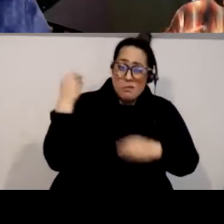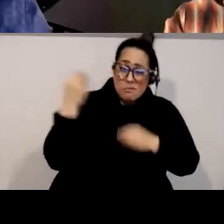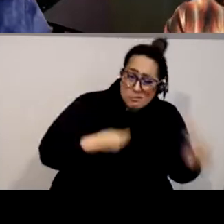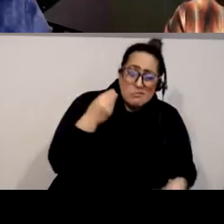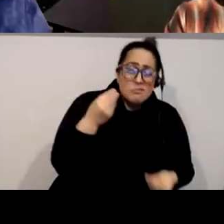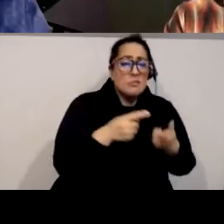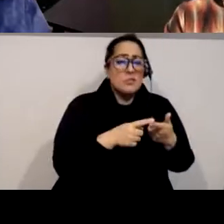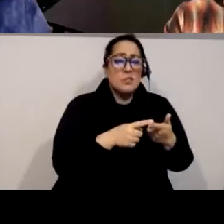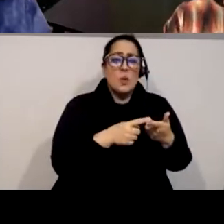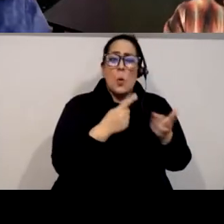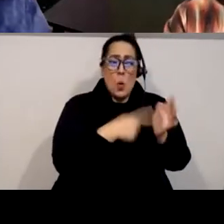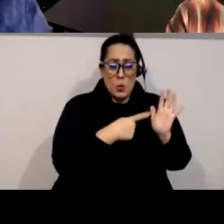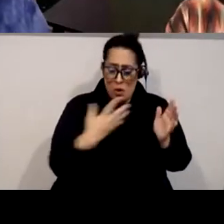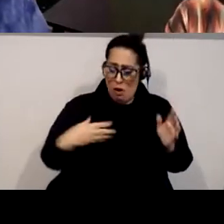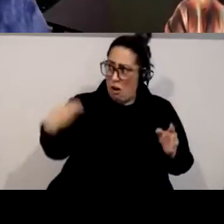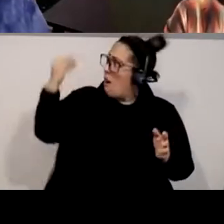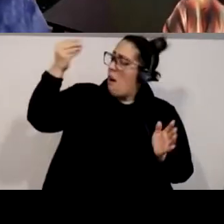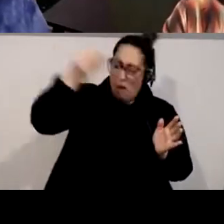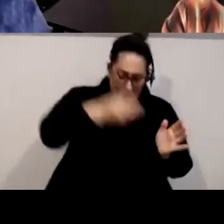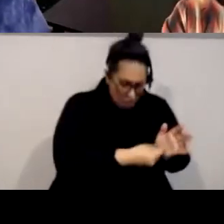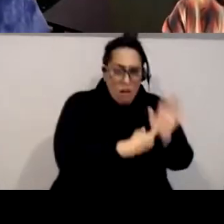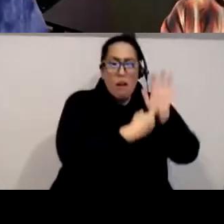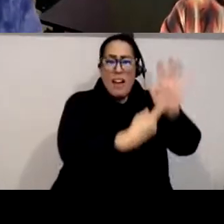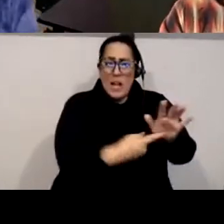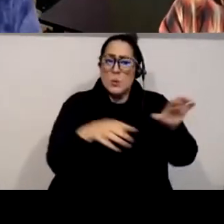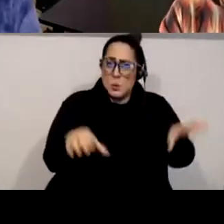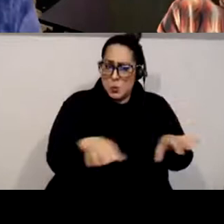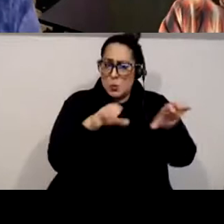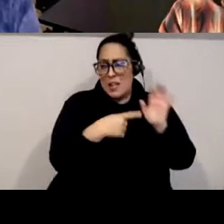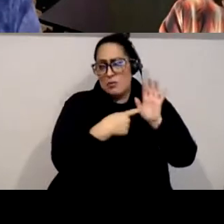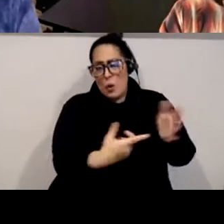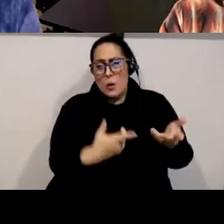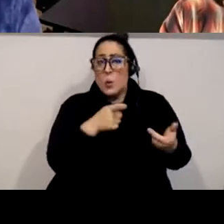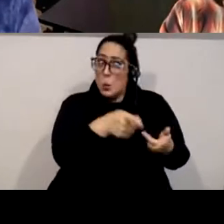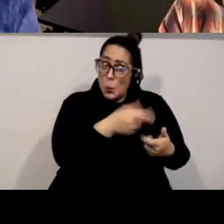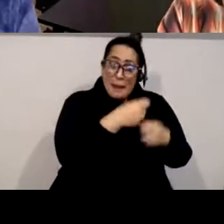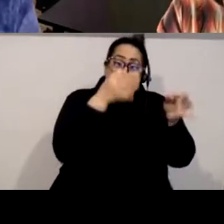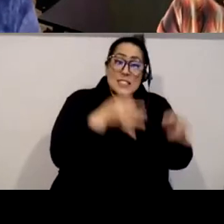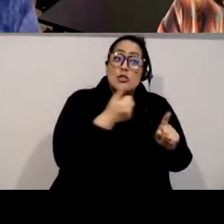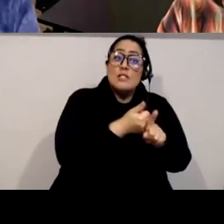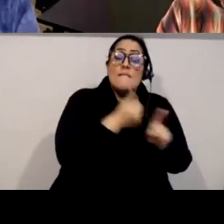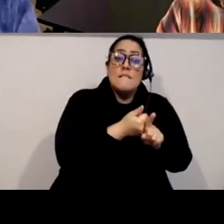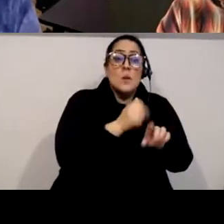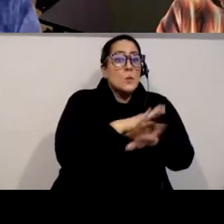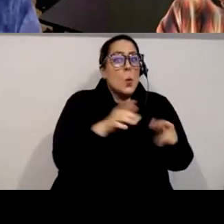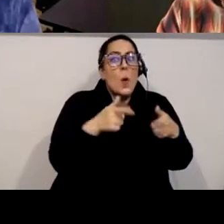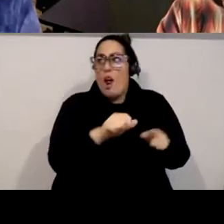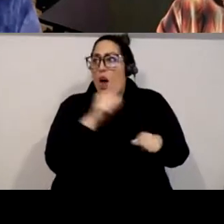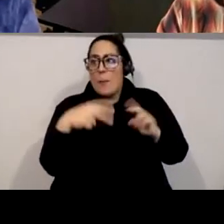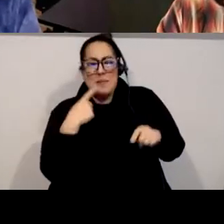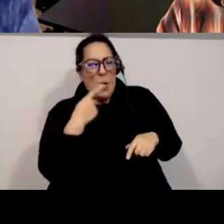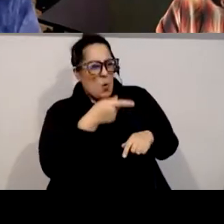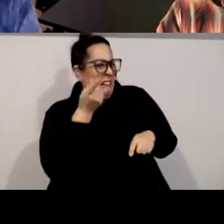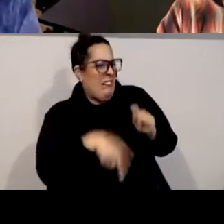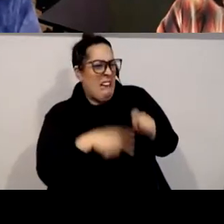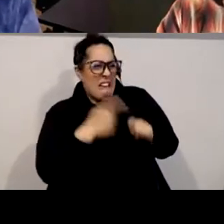you're bringing forward that you bring to your particular practice and so you make that decision um and you shouldn't let anybody else tell you uh